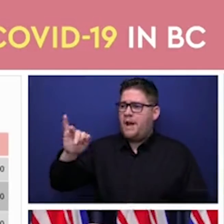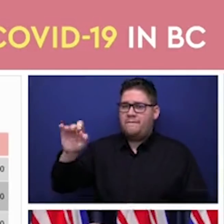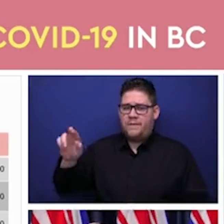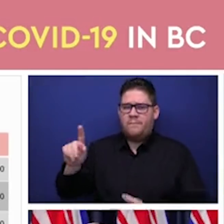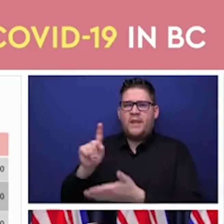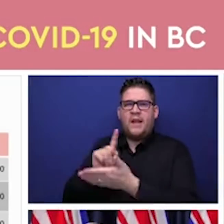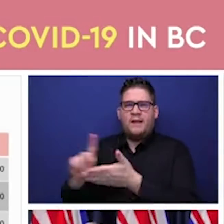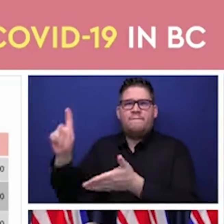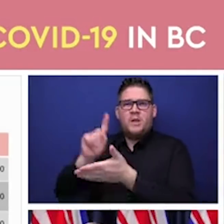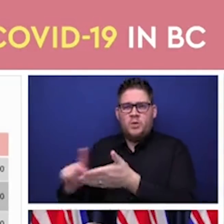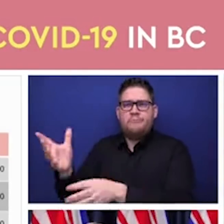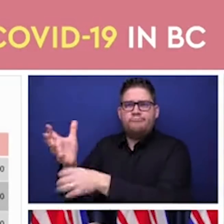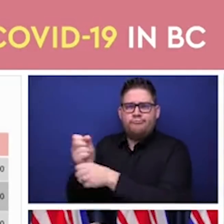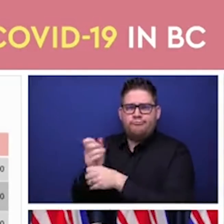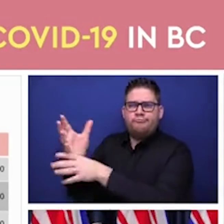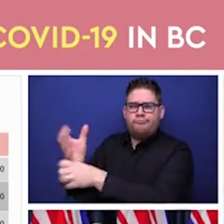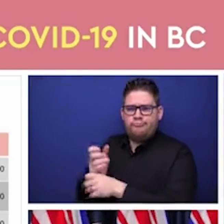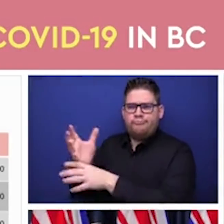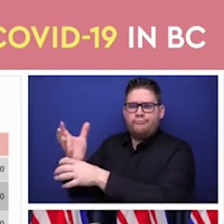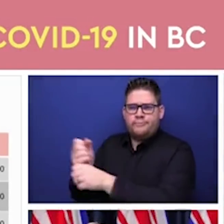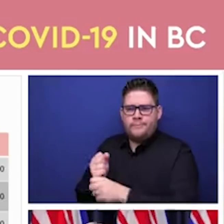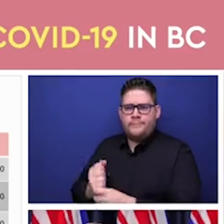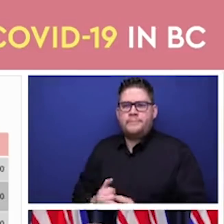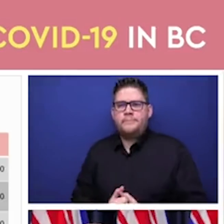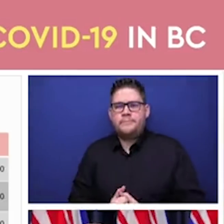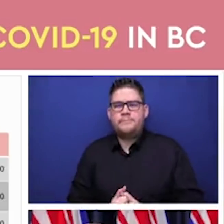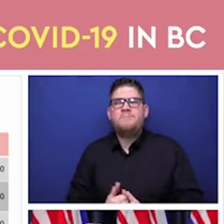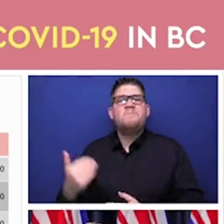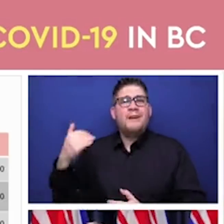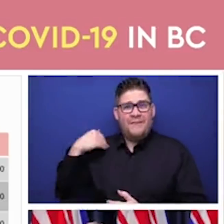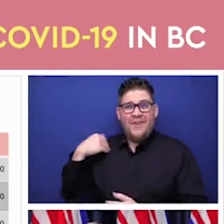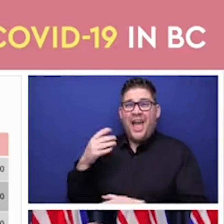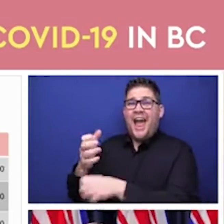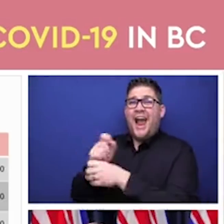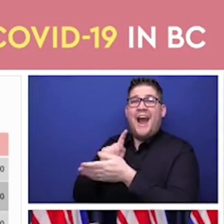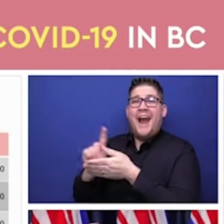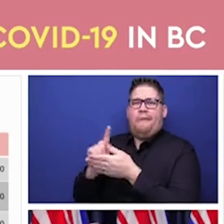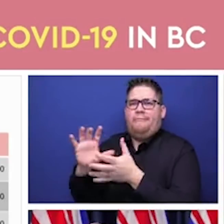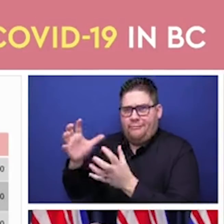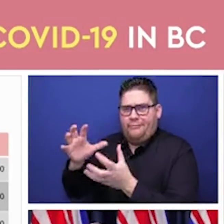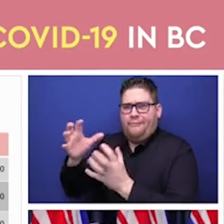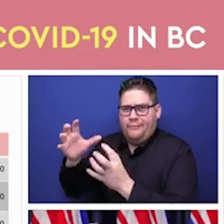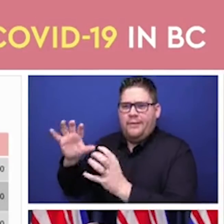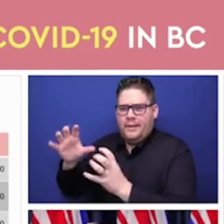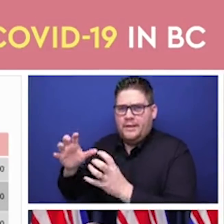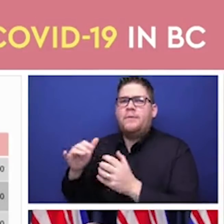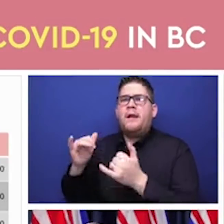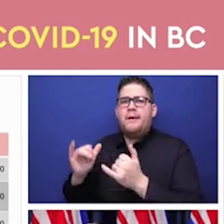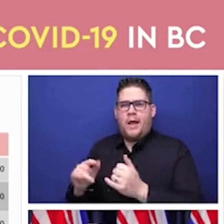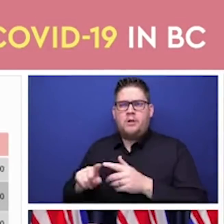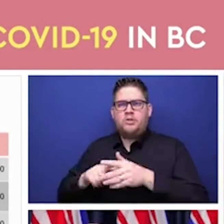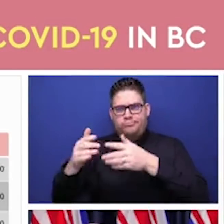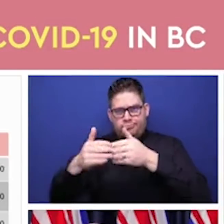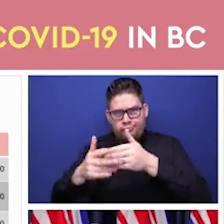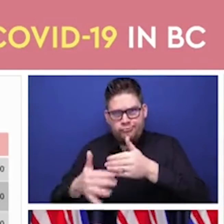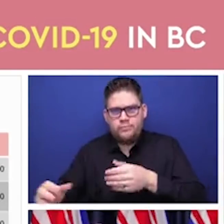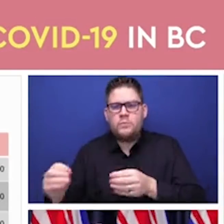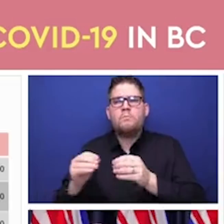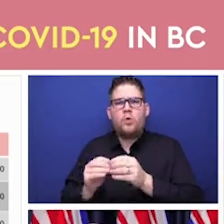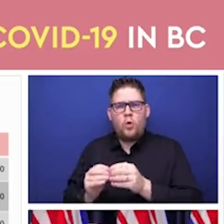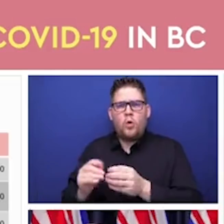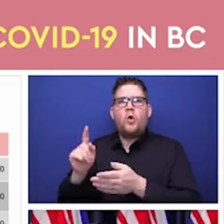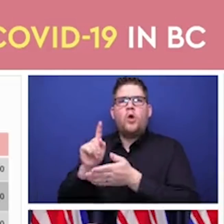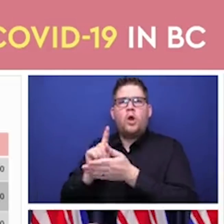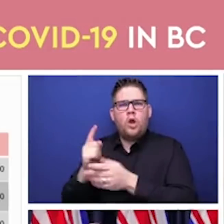in the past weeks, now the flow is starting to significantly increase and we anticipate that we will be getting those.